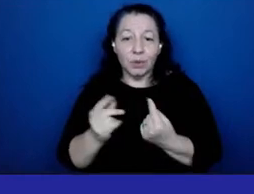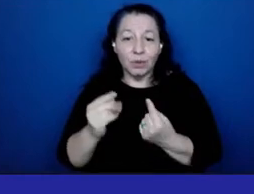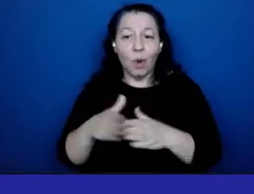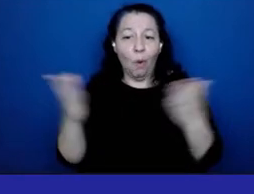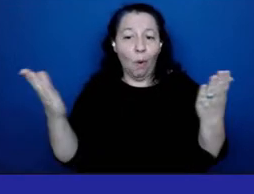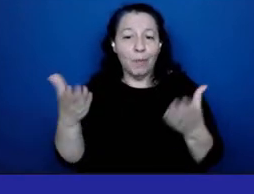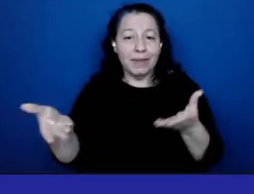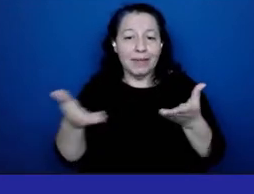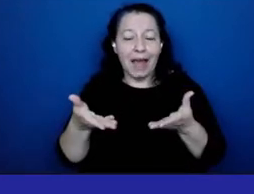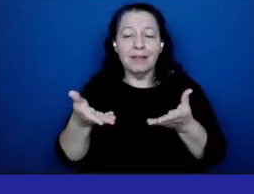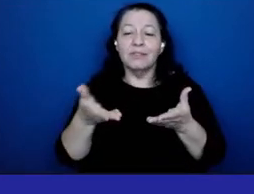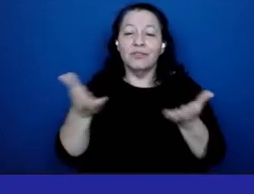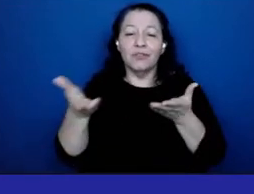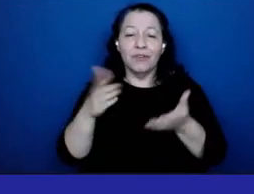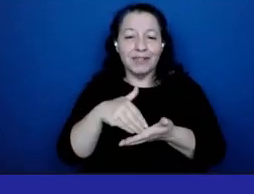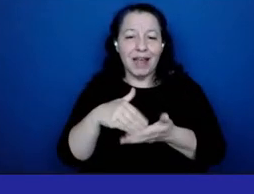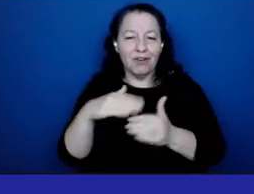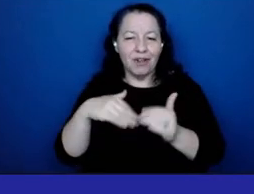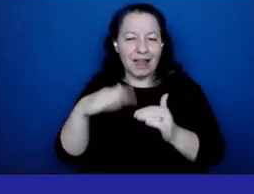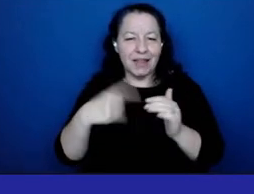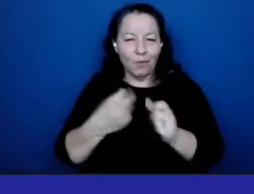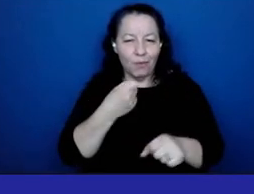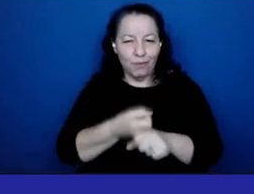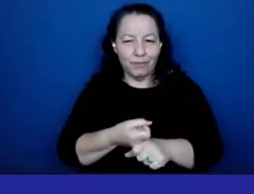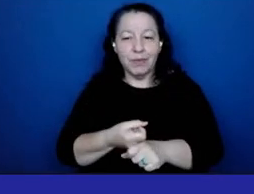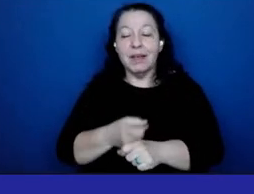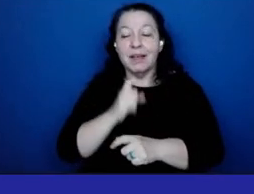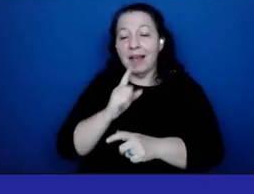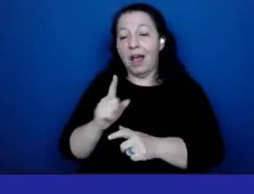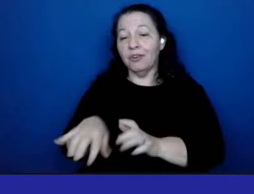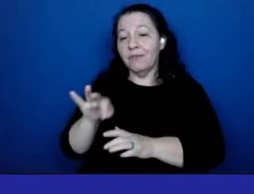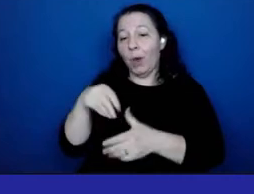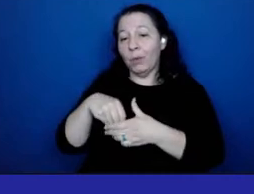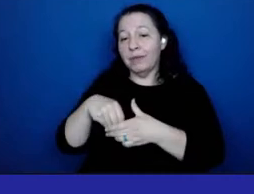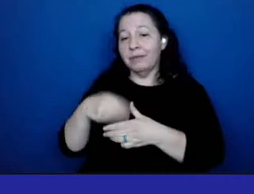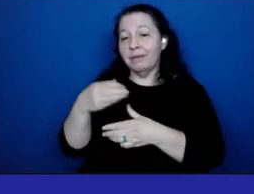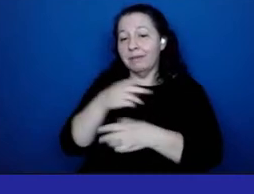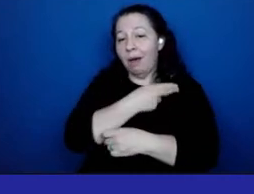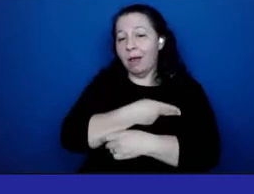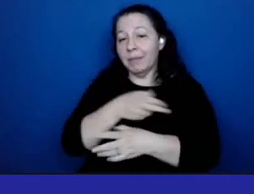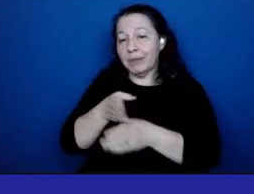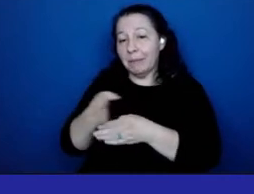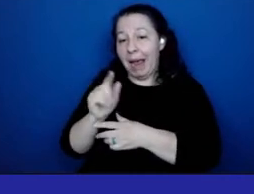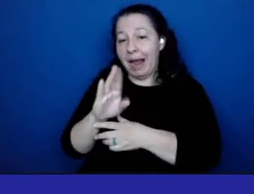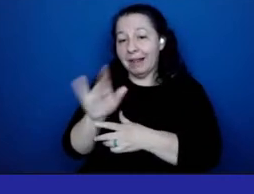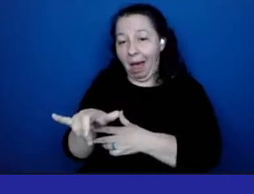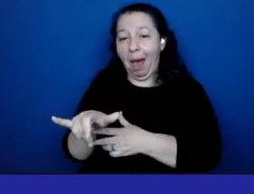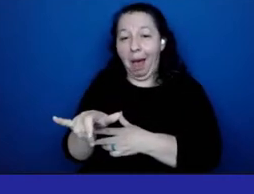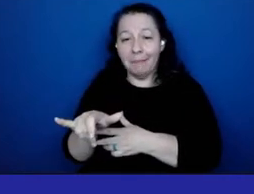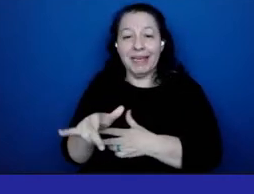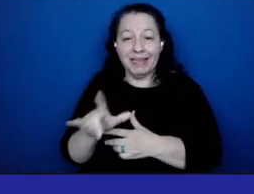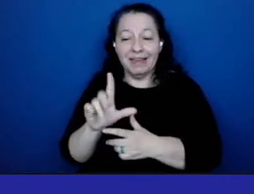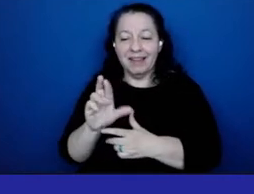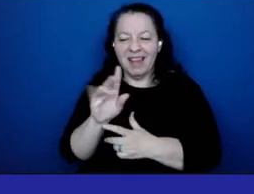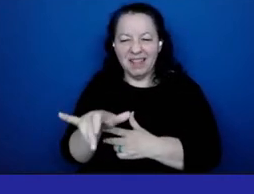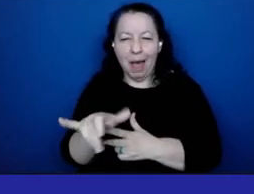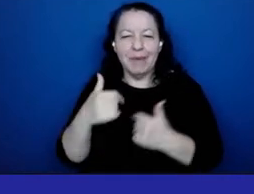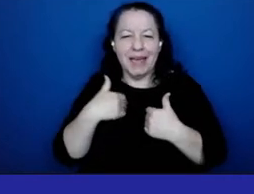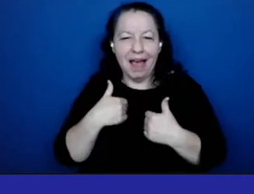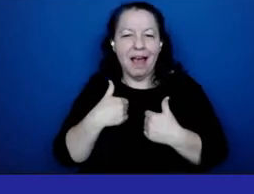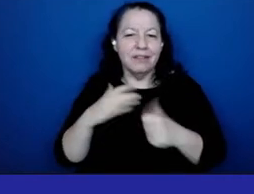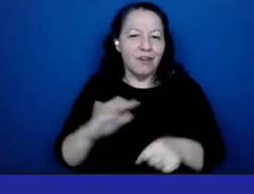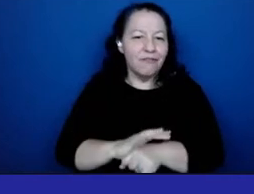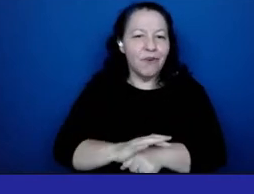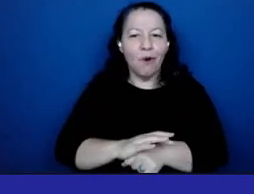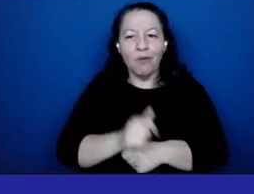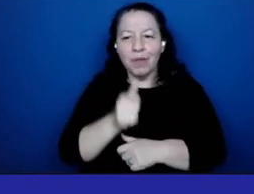a year ago located in the hospital's main lobby it offers a fully renovated calming and private environment where patients can